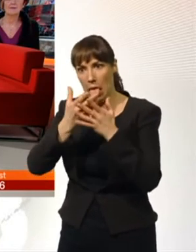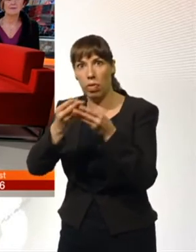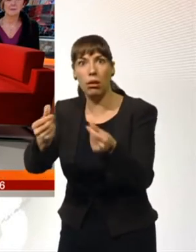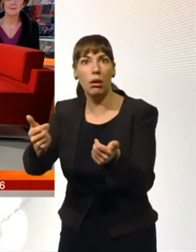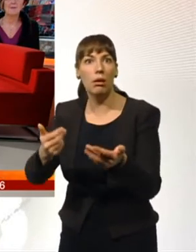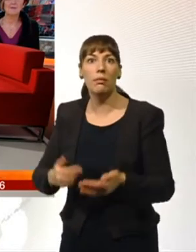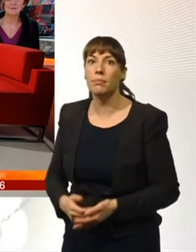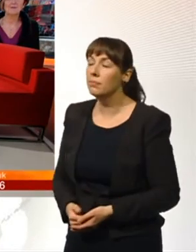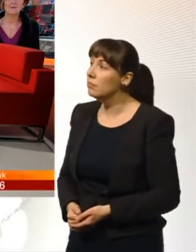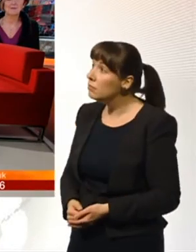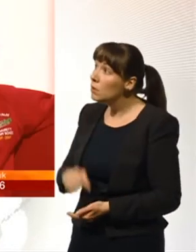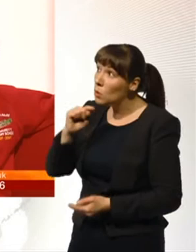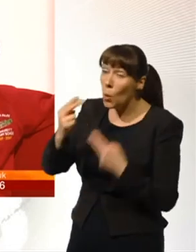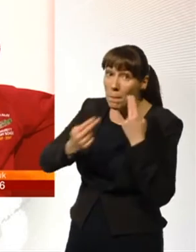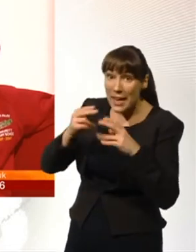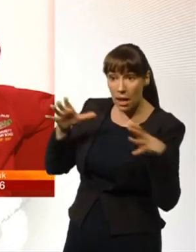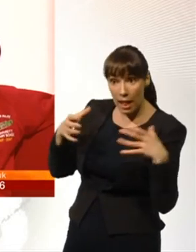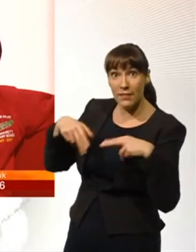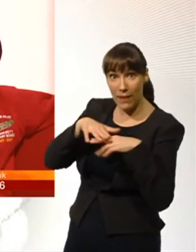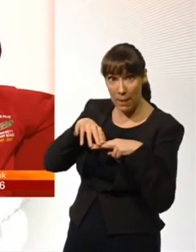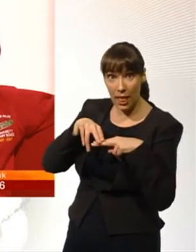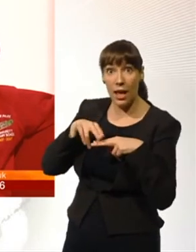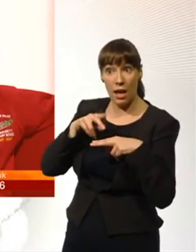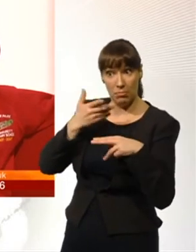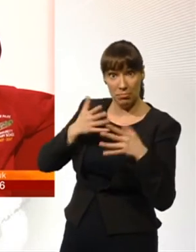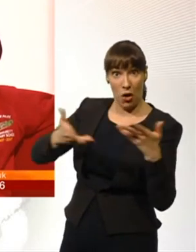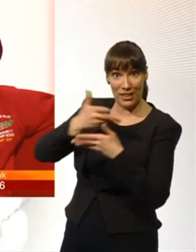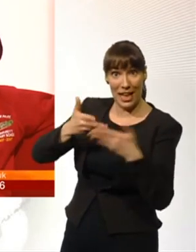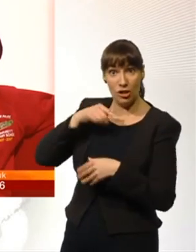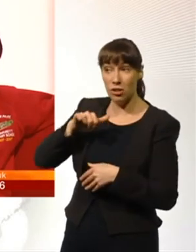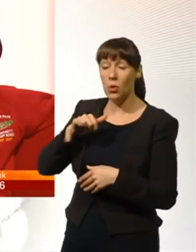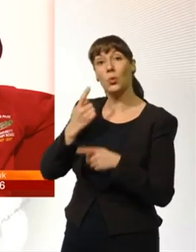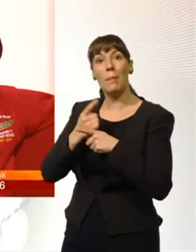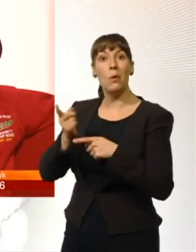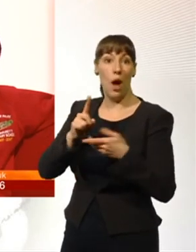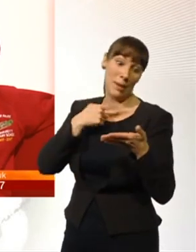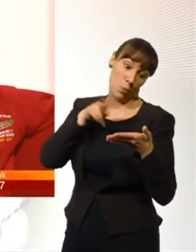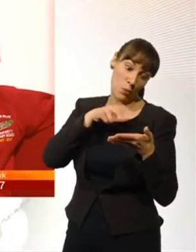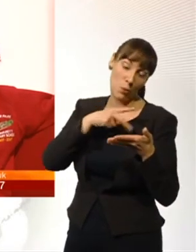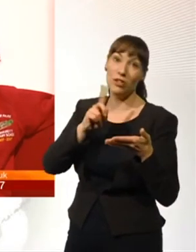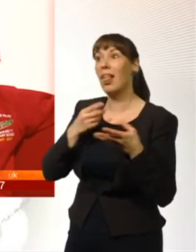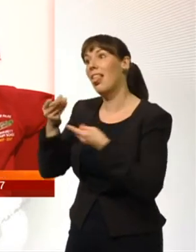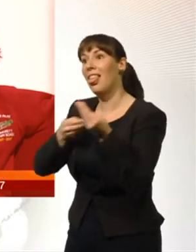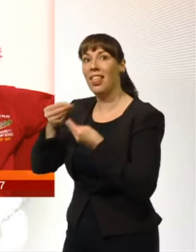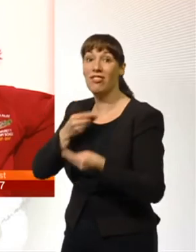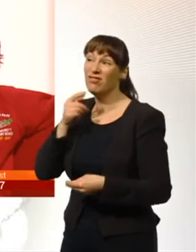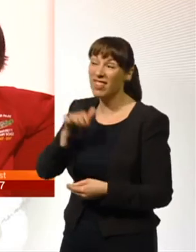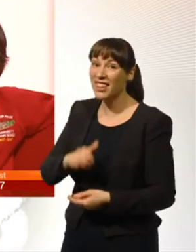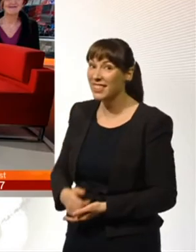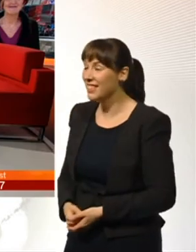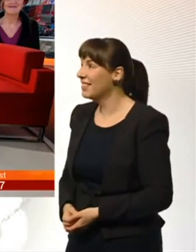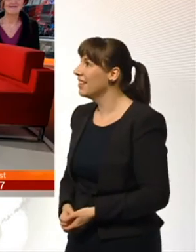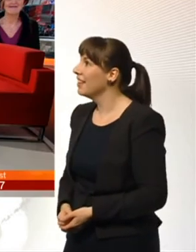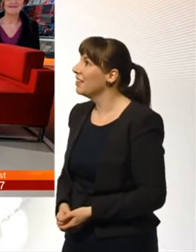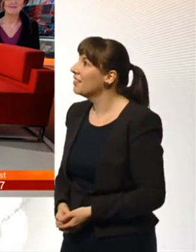do, yeah. OK, so you have conversations then? Yeah. Presumably about what you've just been watching on your tablet? Yes. Quite often. All right.